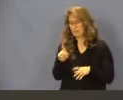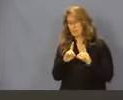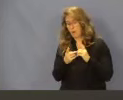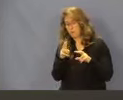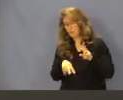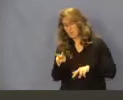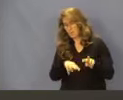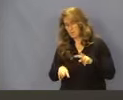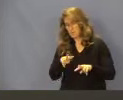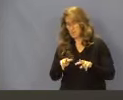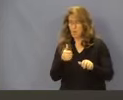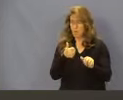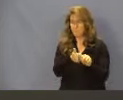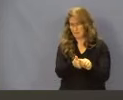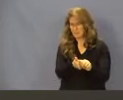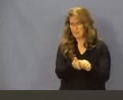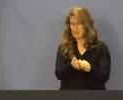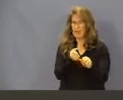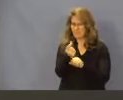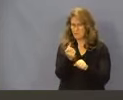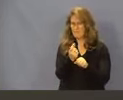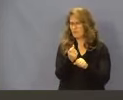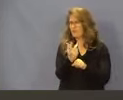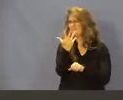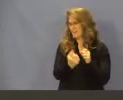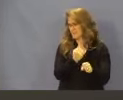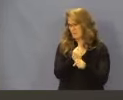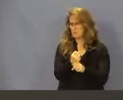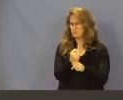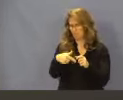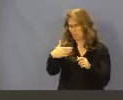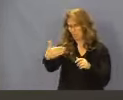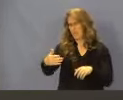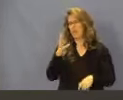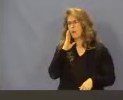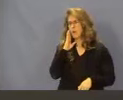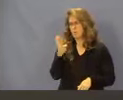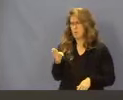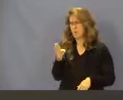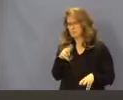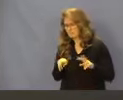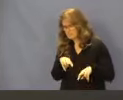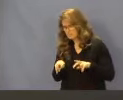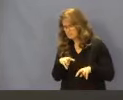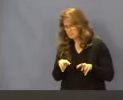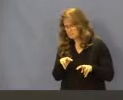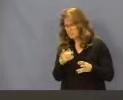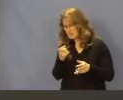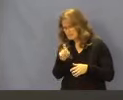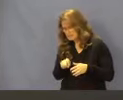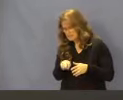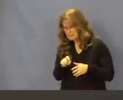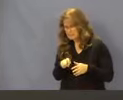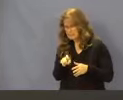and update of the state health plan every five years, the department must consider the relevance of the numerical need methodologies currently in place